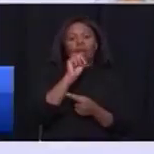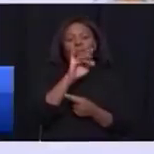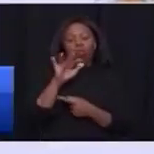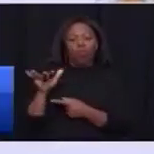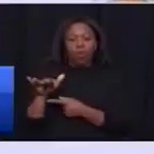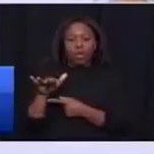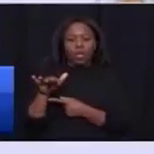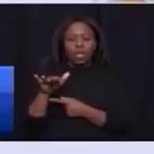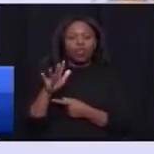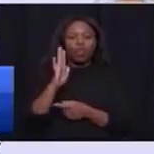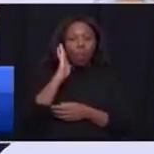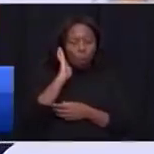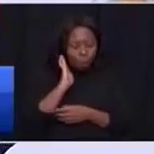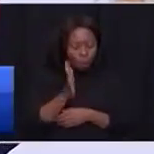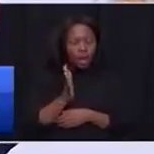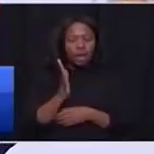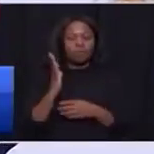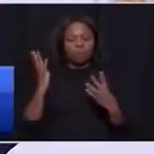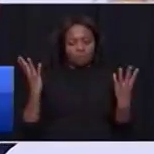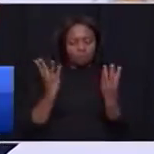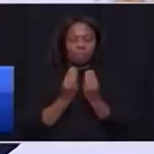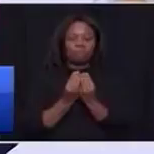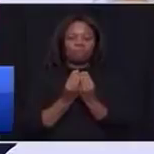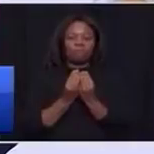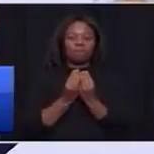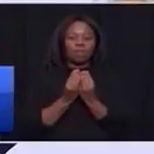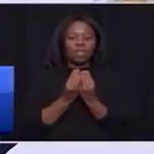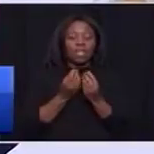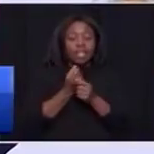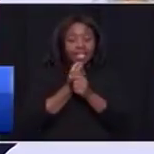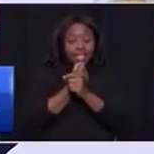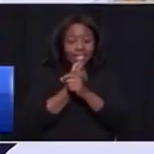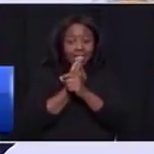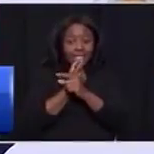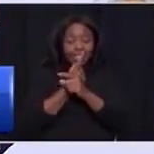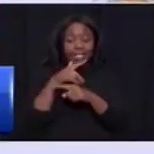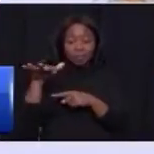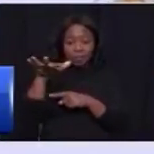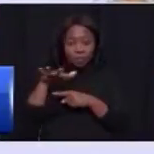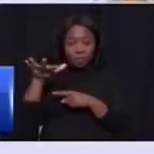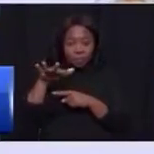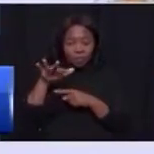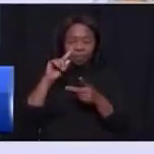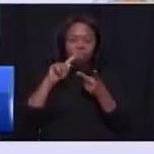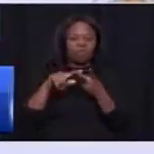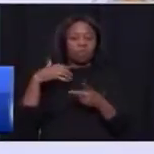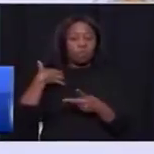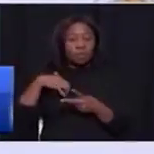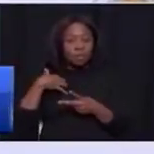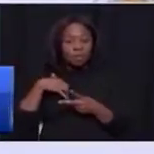We will, together with the taxi industry and our municipalities,